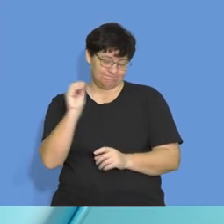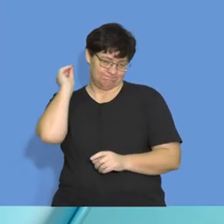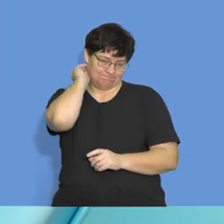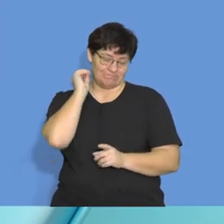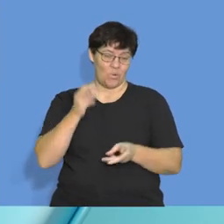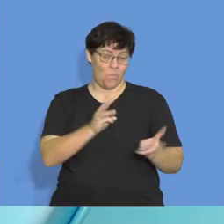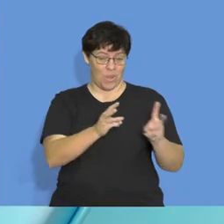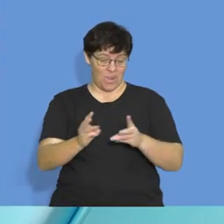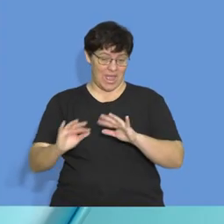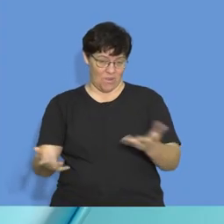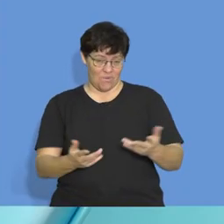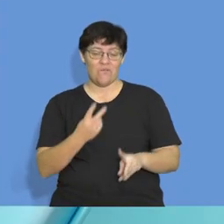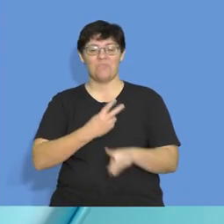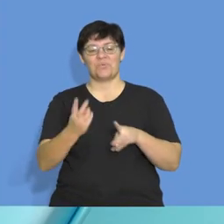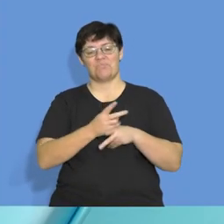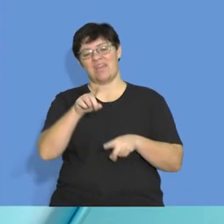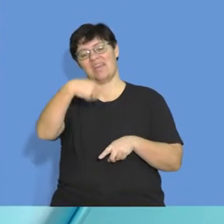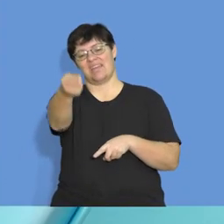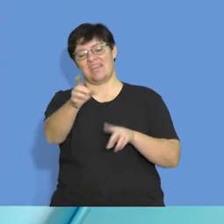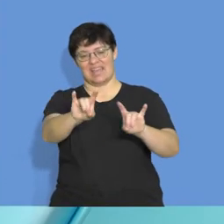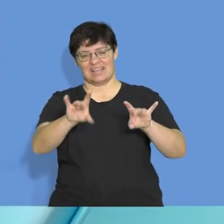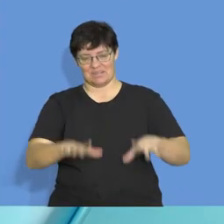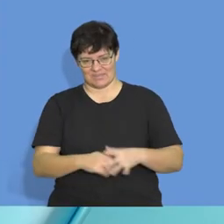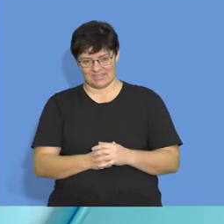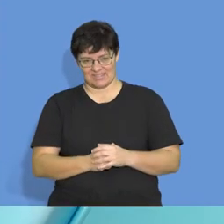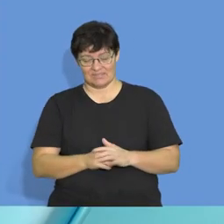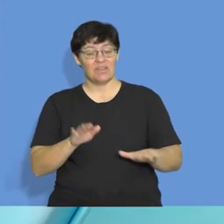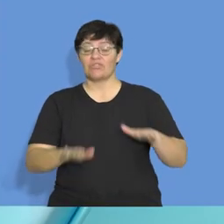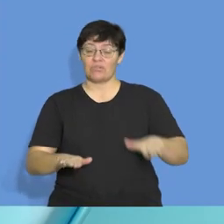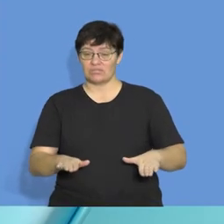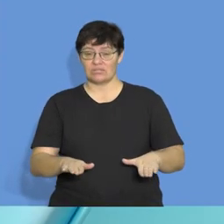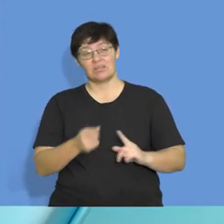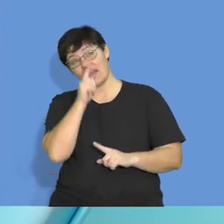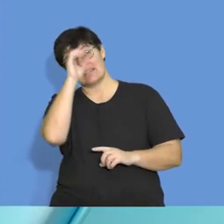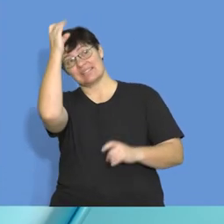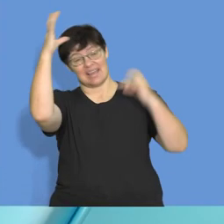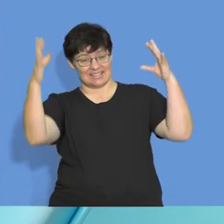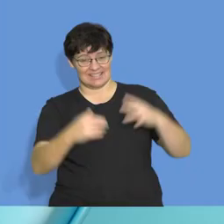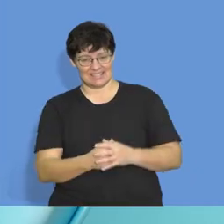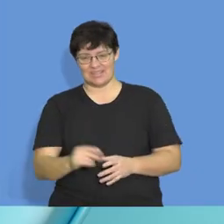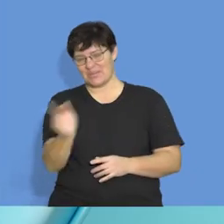preparation for your exams. Keep your feet on the ground, reach for the stars. Goodbye.